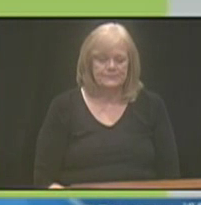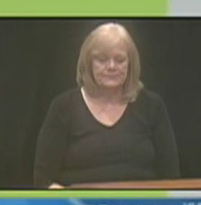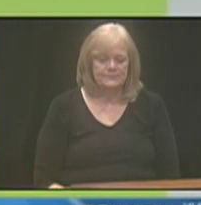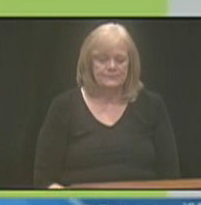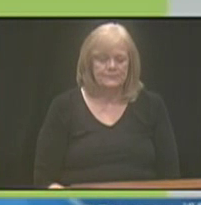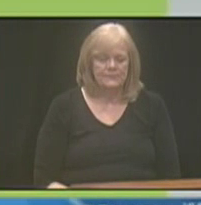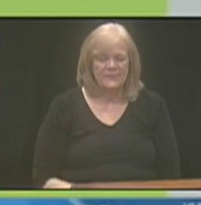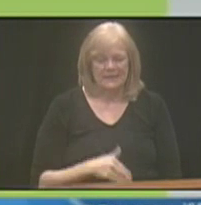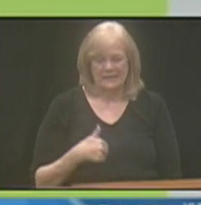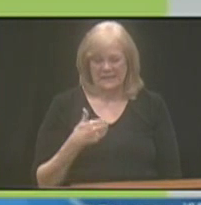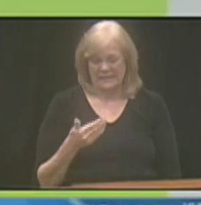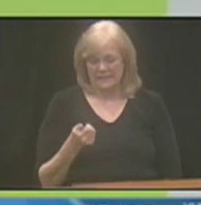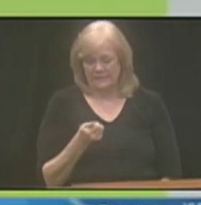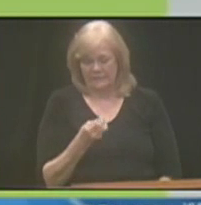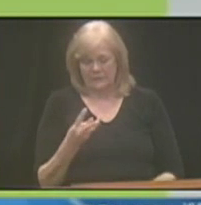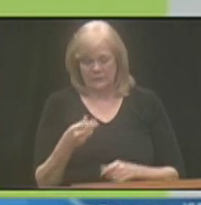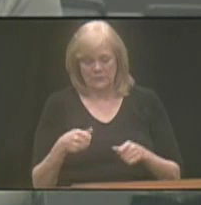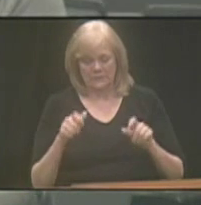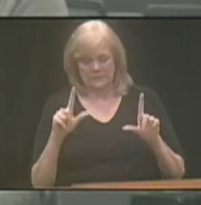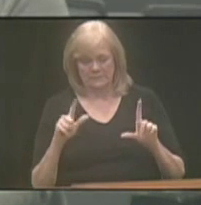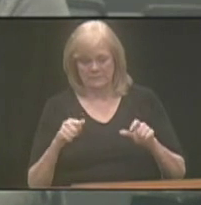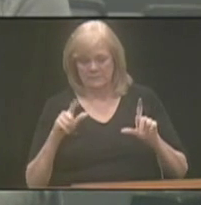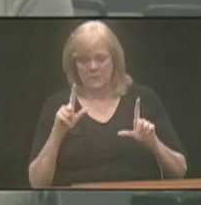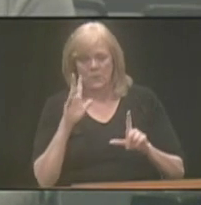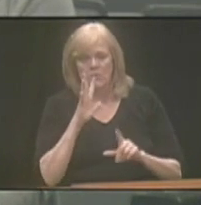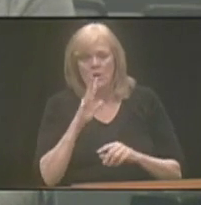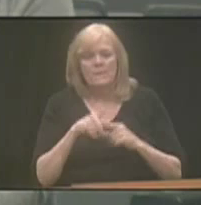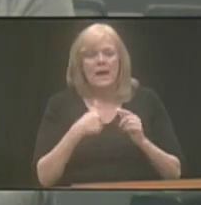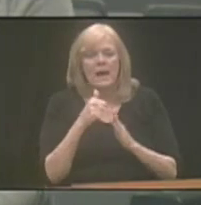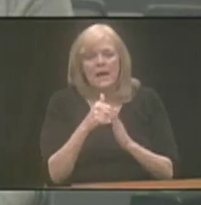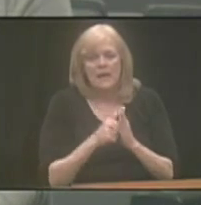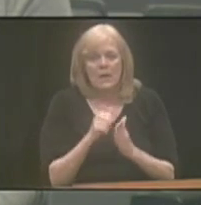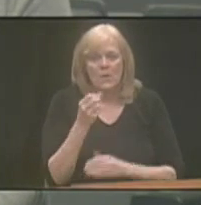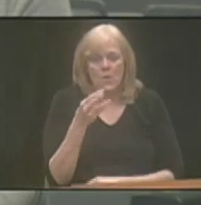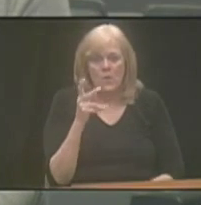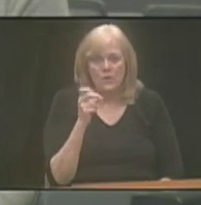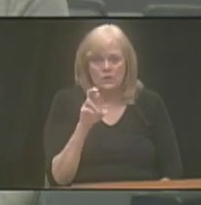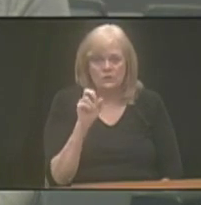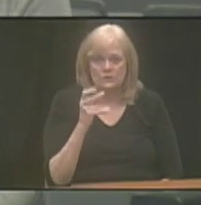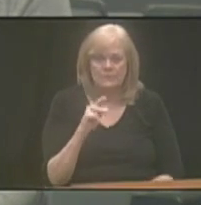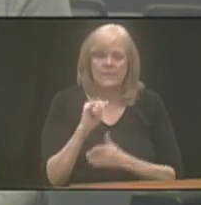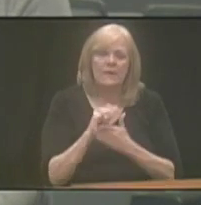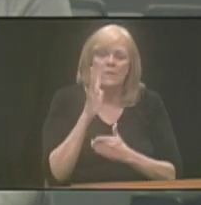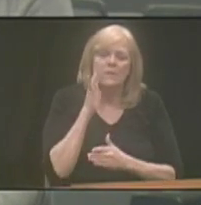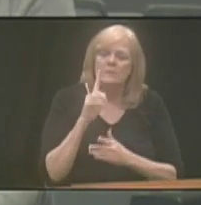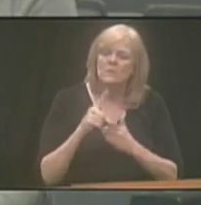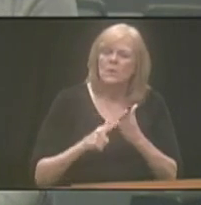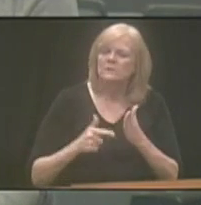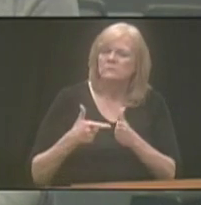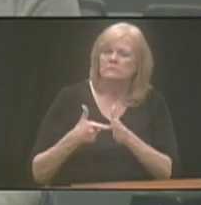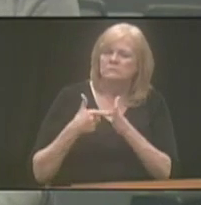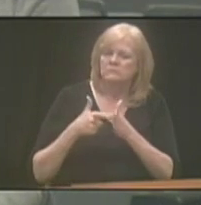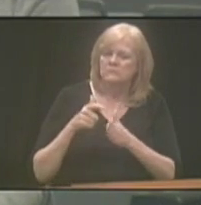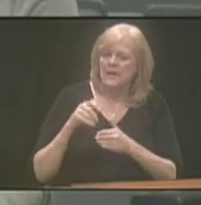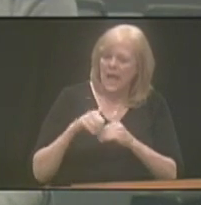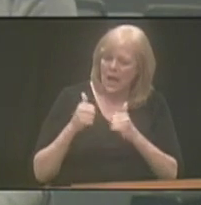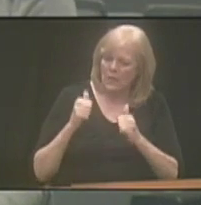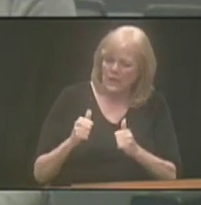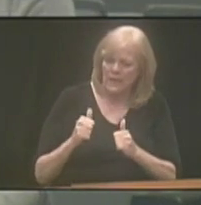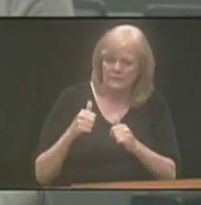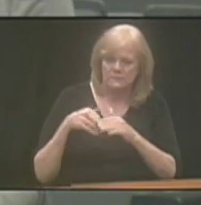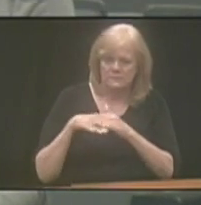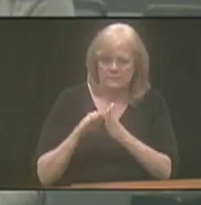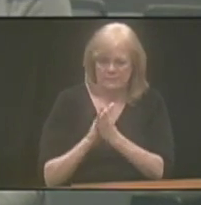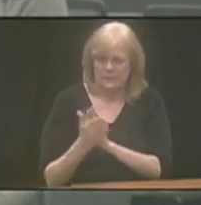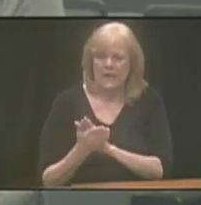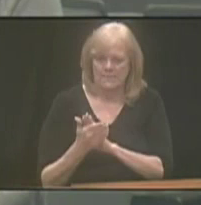In the next few slides, we're going to talk about account ownership. And so, that's going to talk about the eligibility requirements and as well as what does it